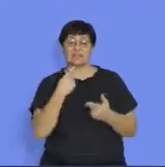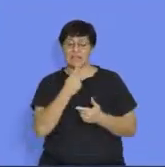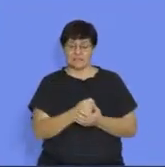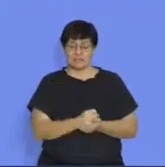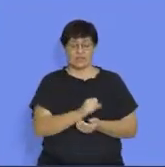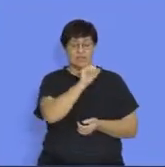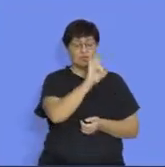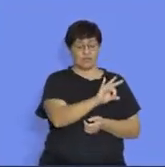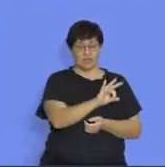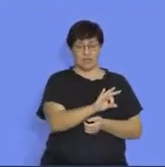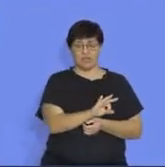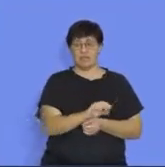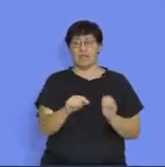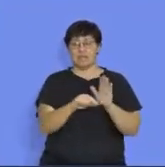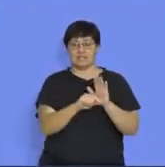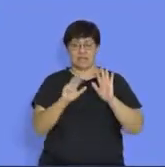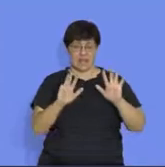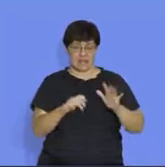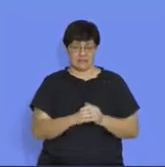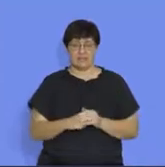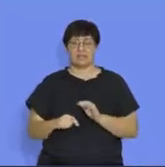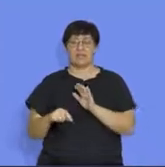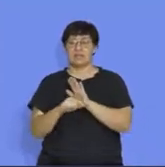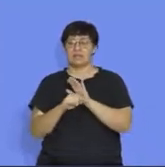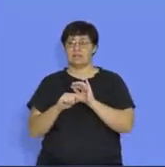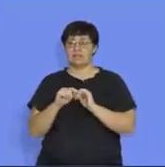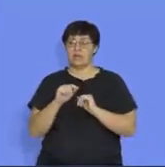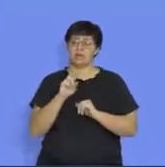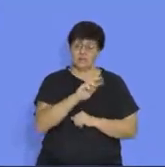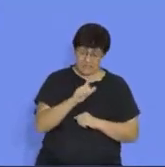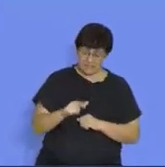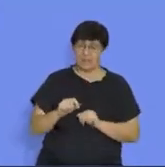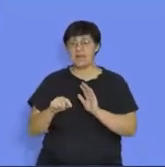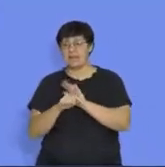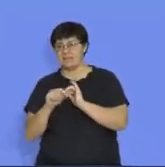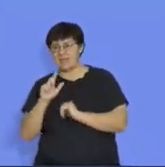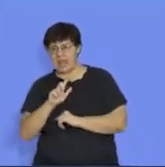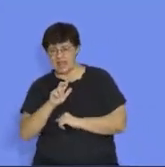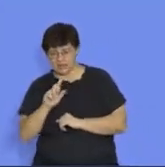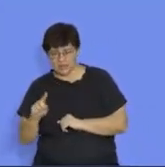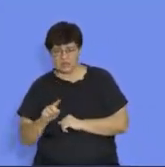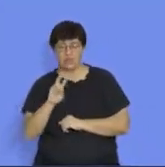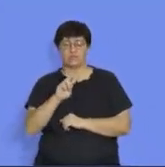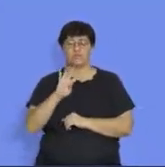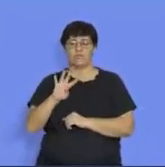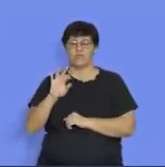pattern that goes 3, negative 9, 27, negative 81,